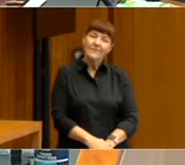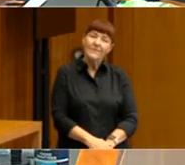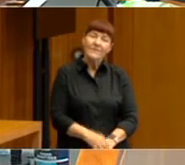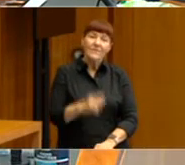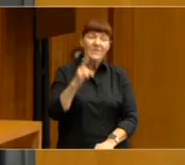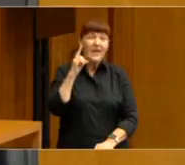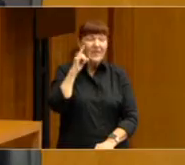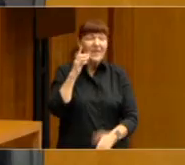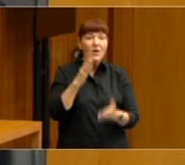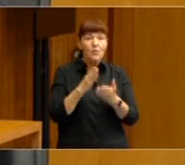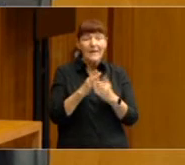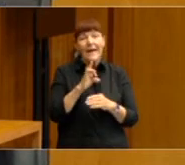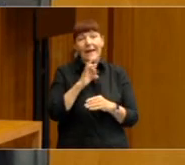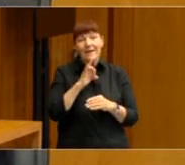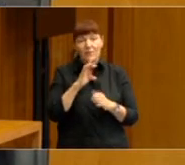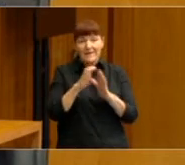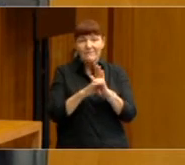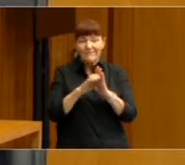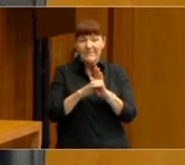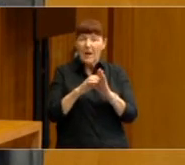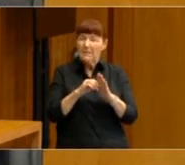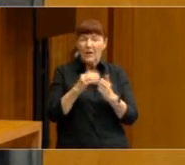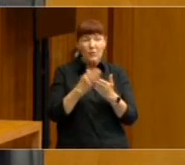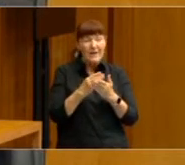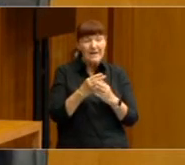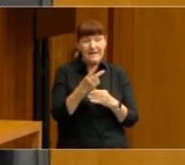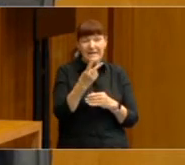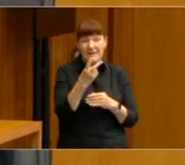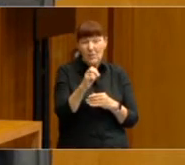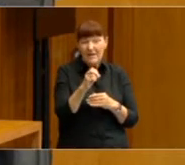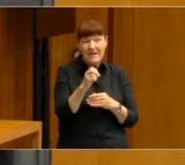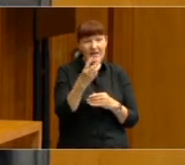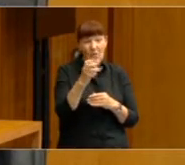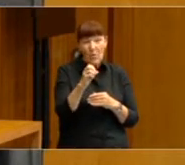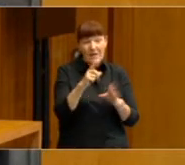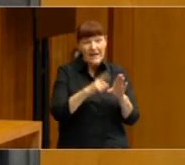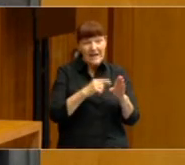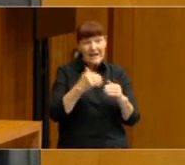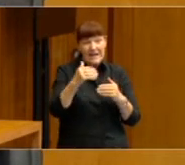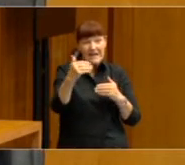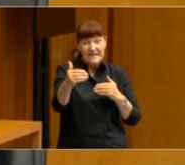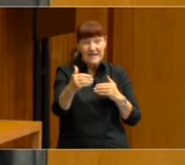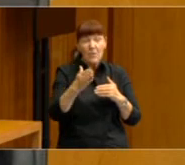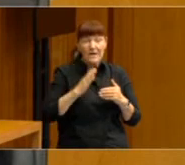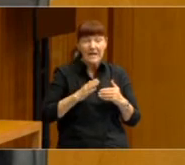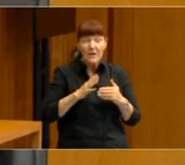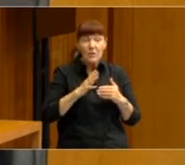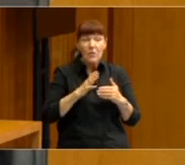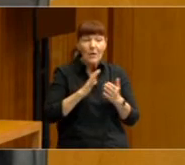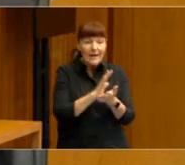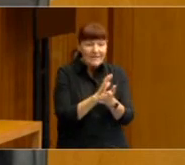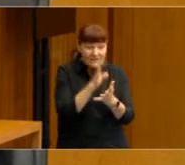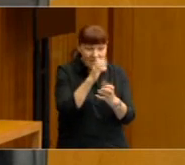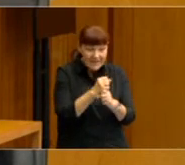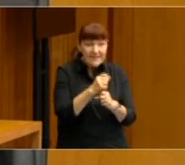electronic voting. But this is probably, this is decades away, perhaps. And it would require convincing people that electronic voting